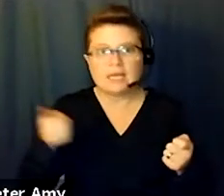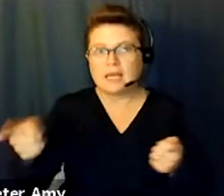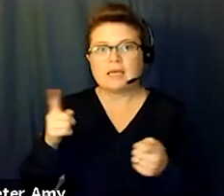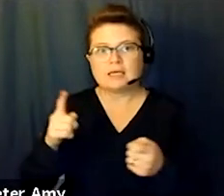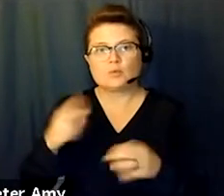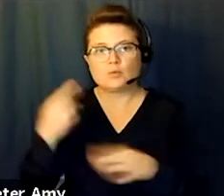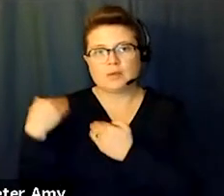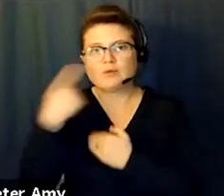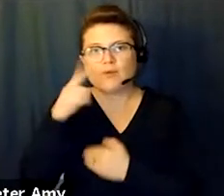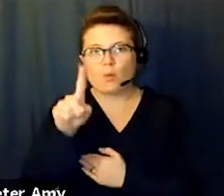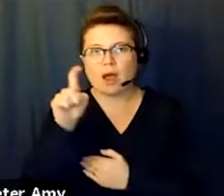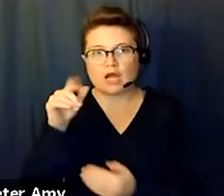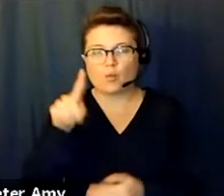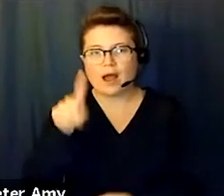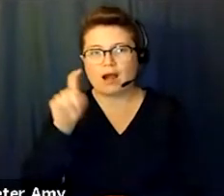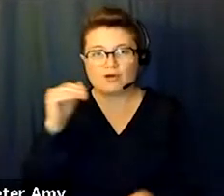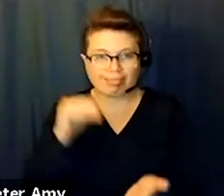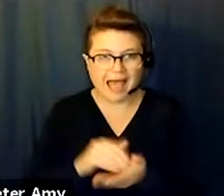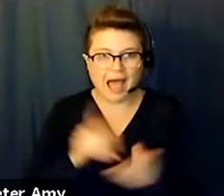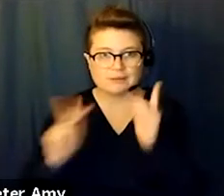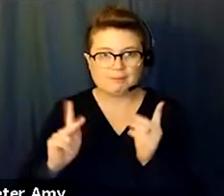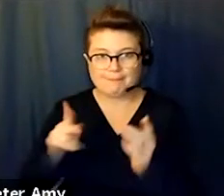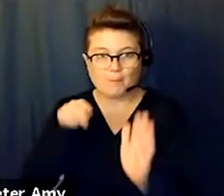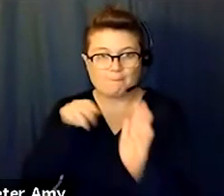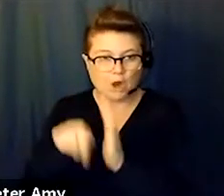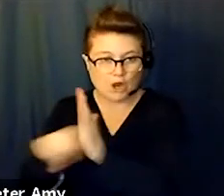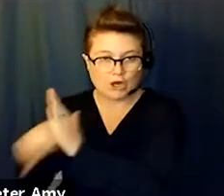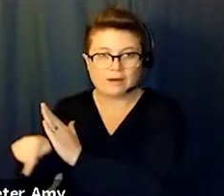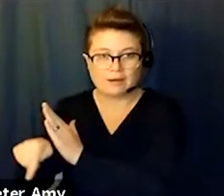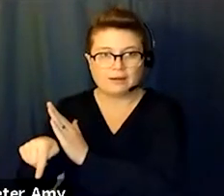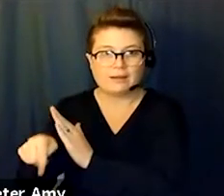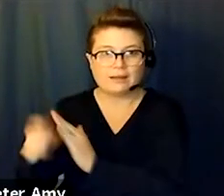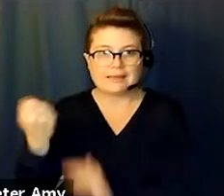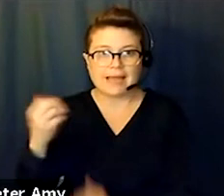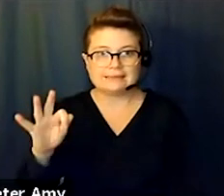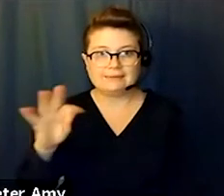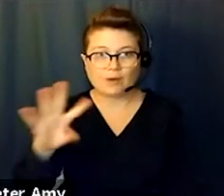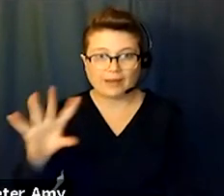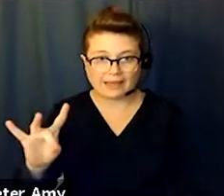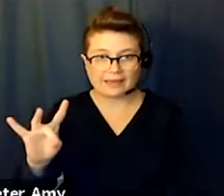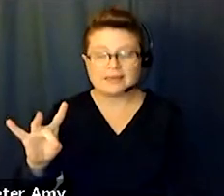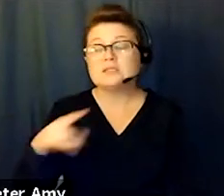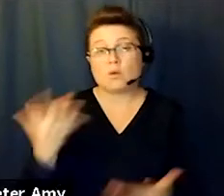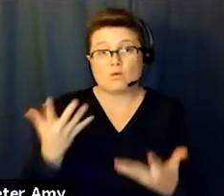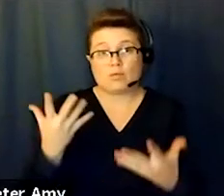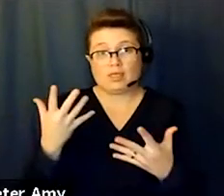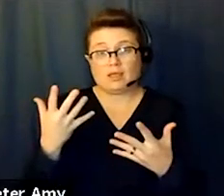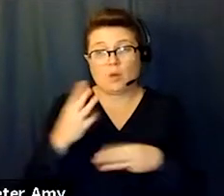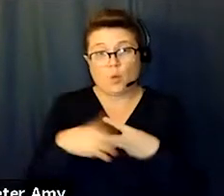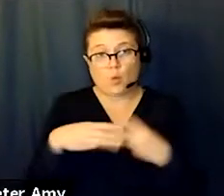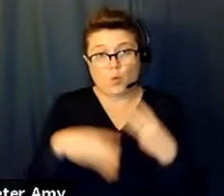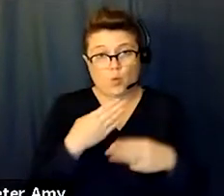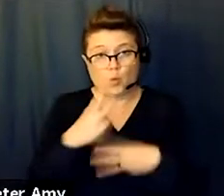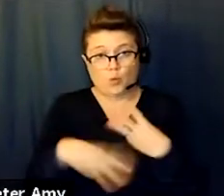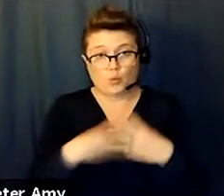Massacre in 1948. A lot of things were happening at this time, and the World Anti-Communist League, with the support